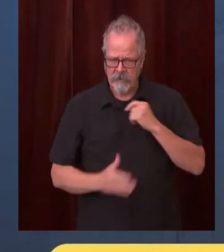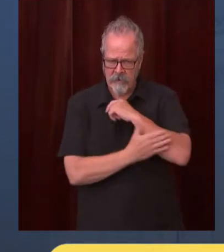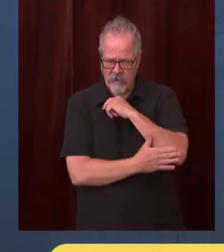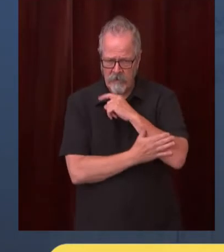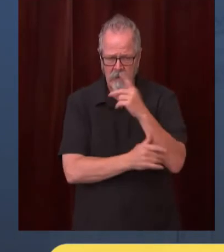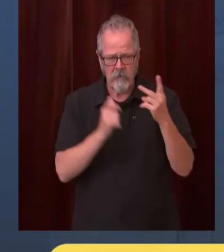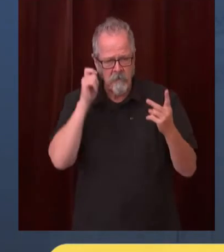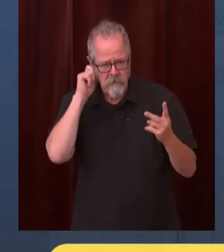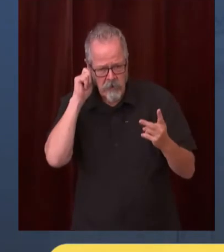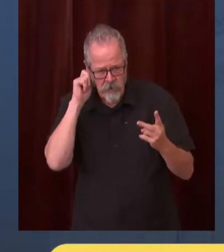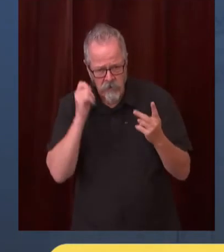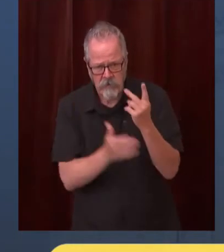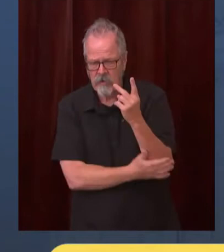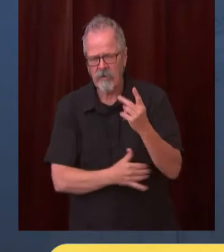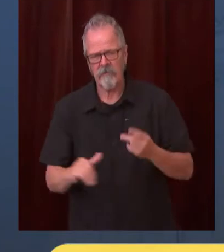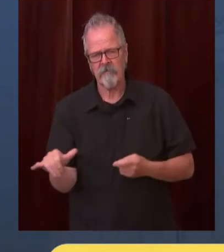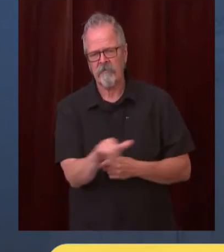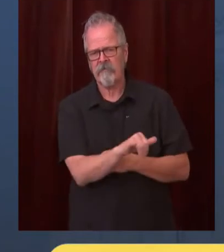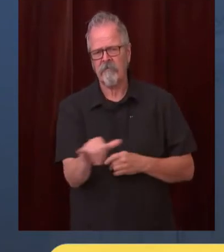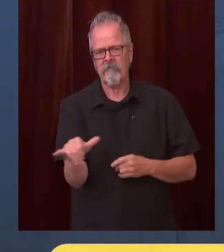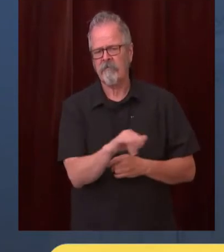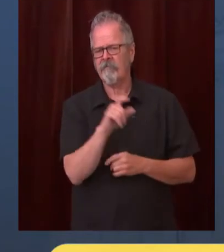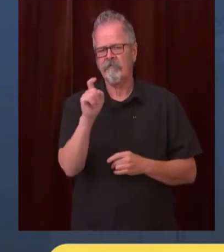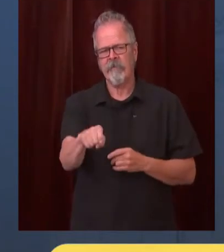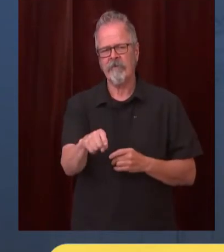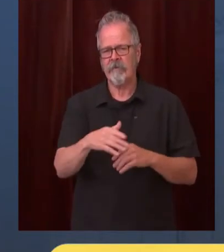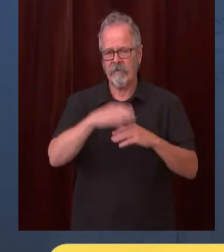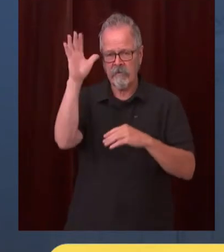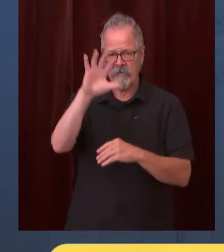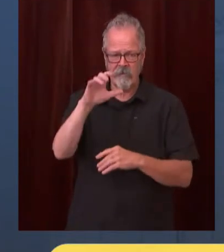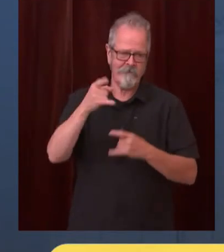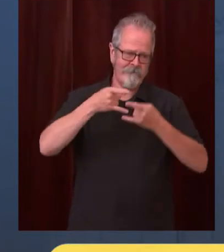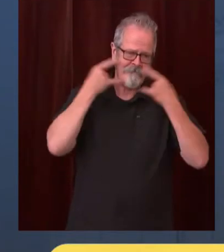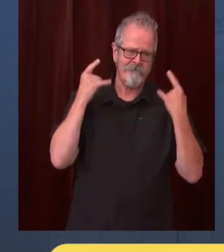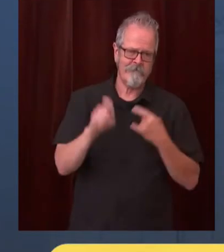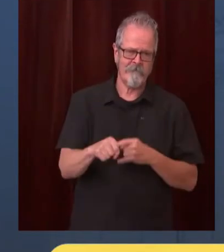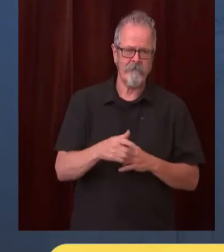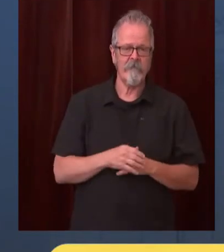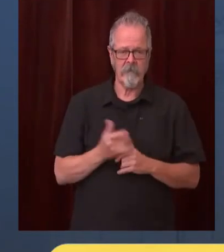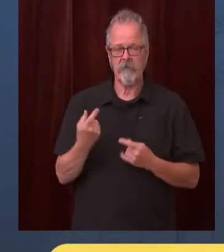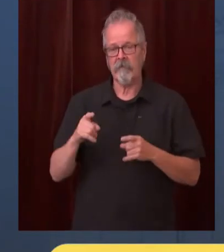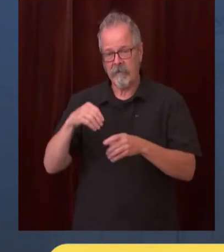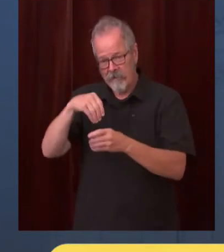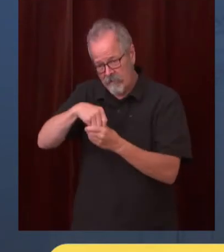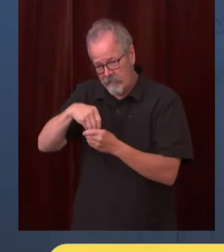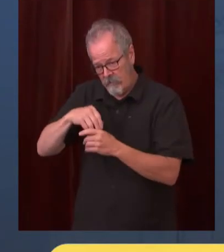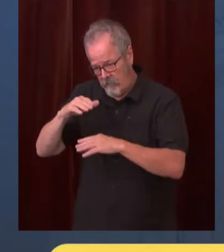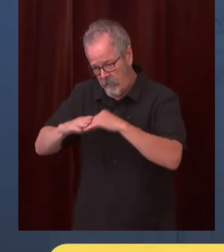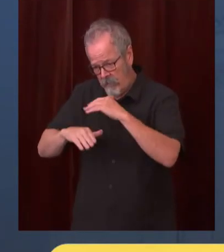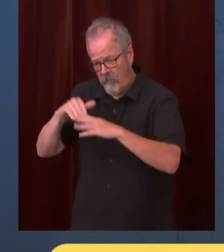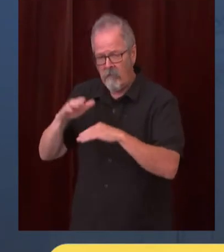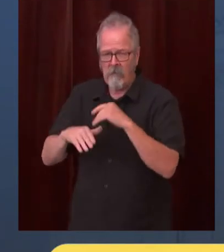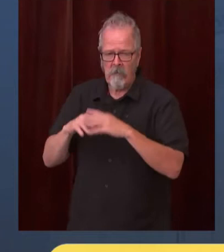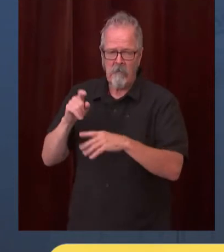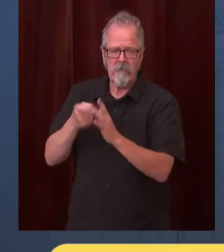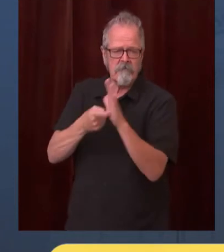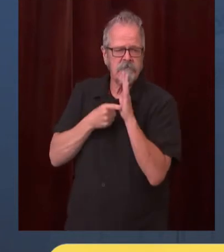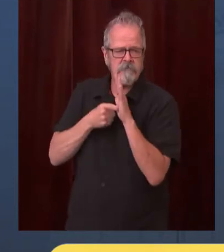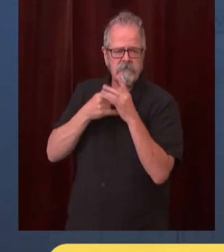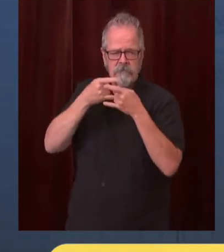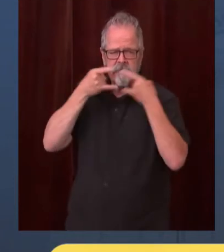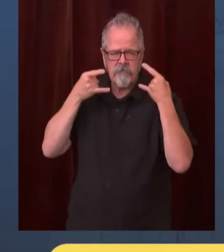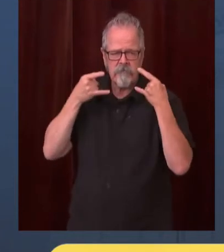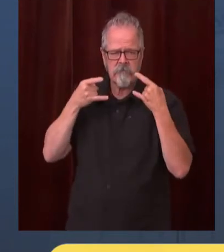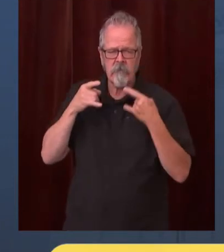the existing requirement for anyone wondering why we're doing this i guess it should be pretty obvious